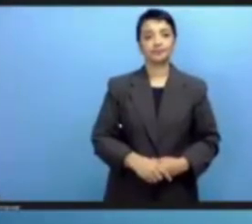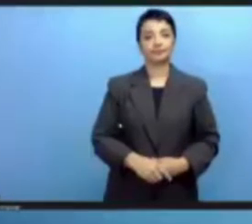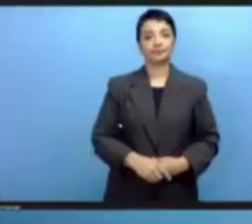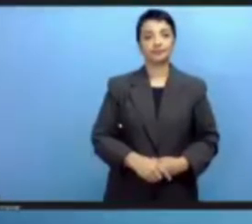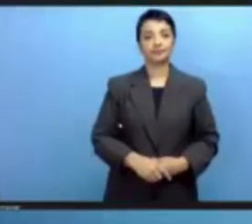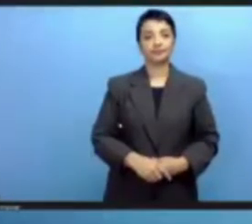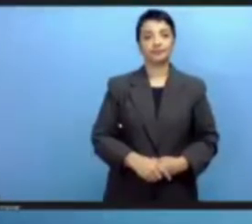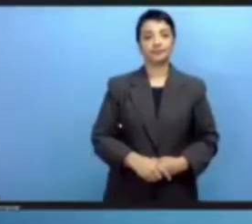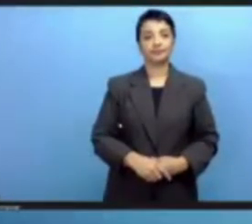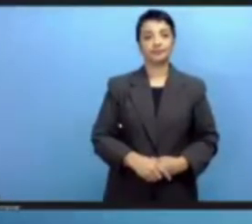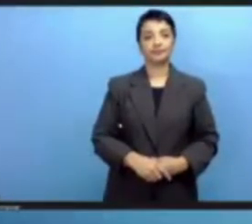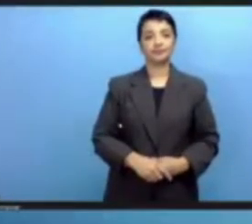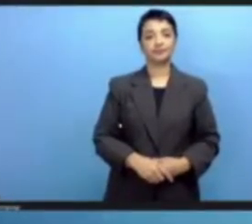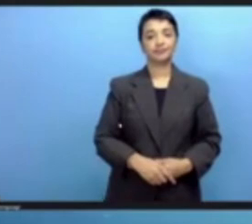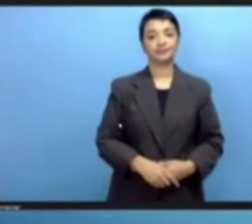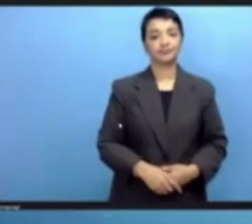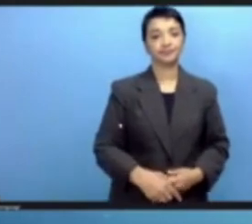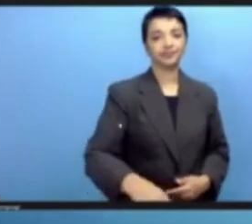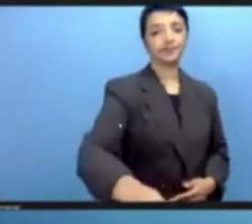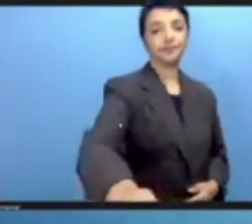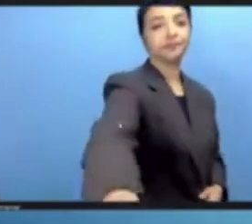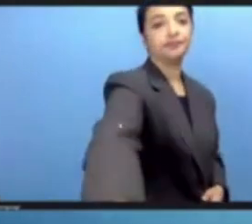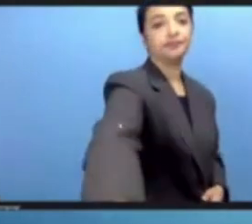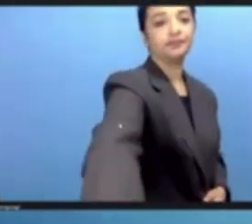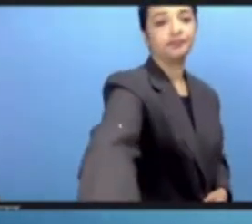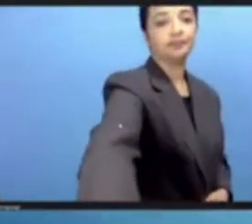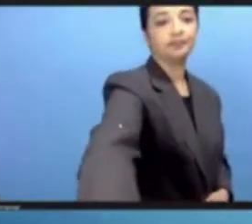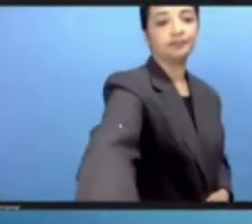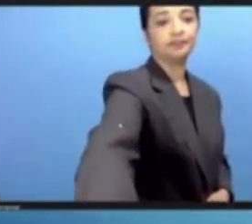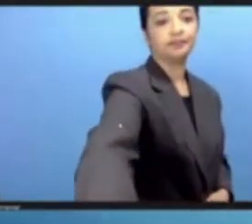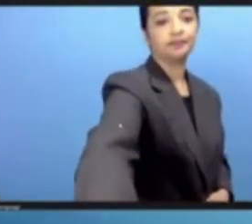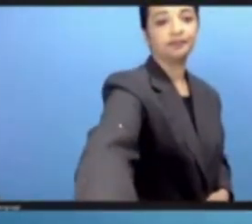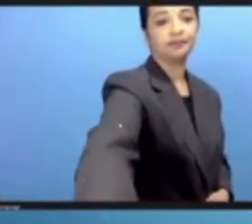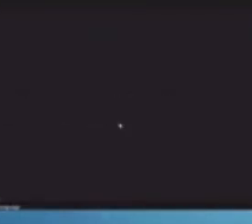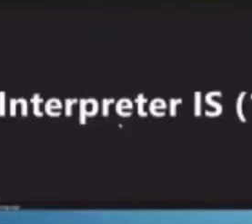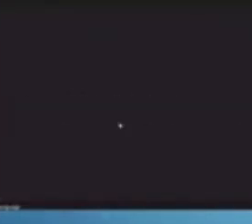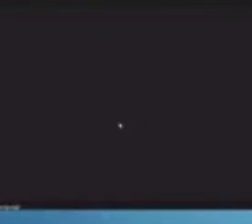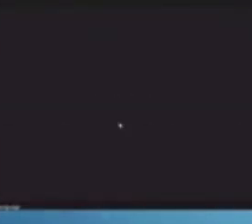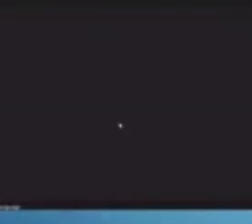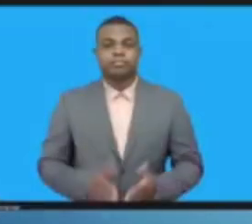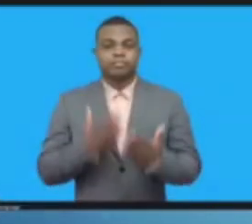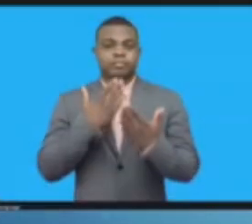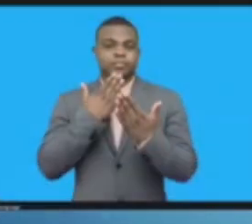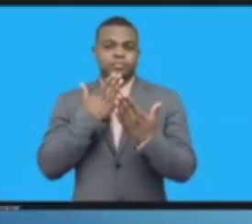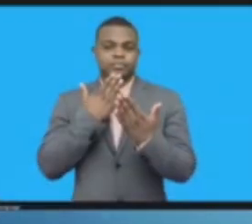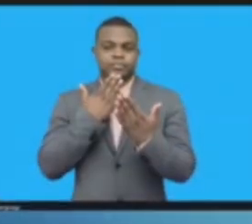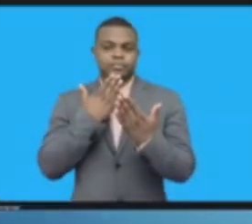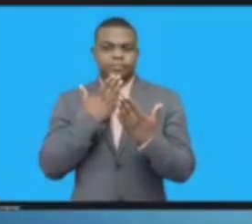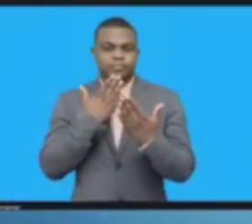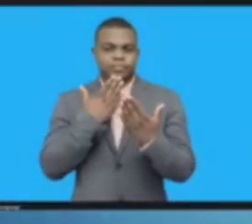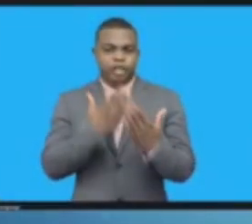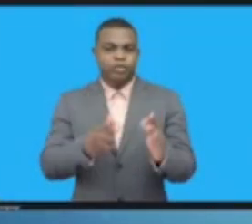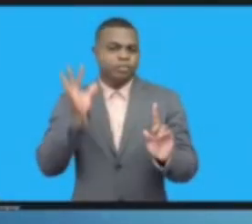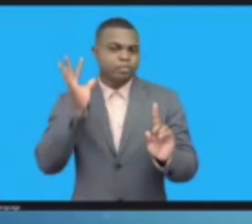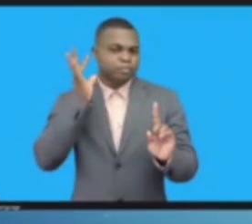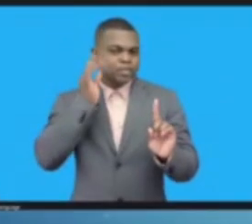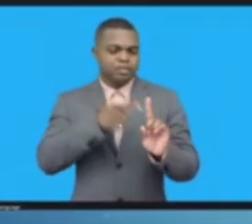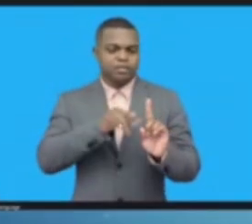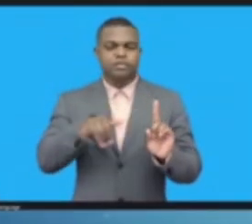Thank you very much, Ms. Venturini. I think that brings a close to our opening session.